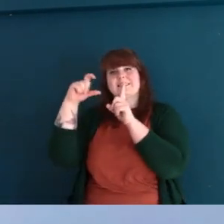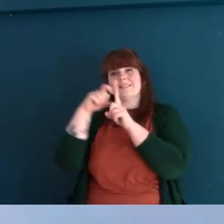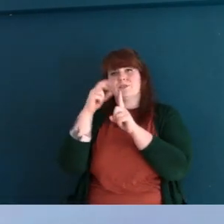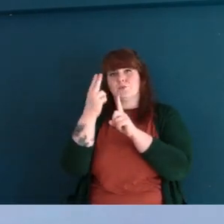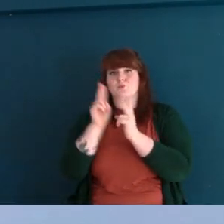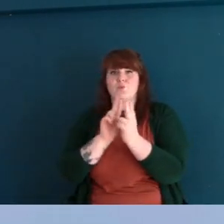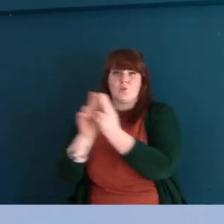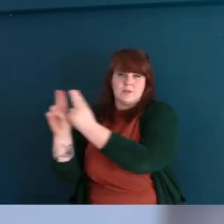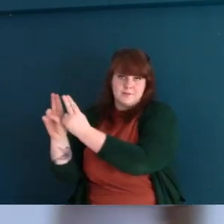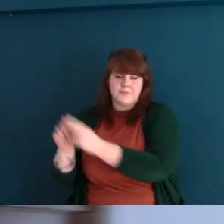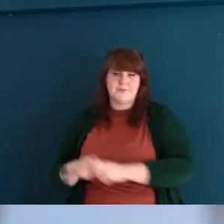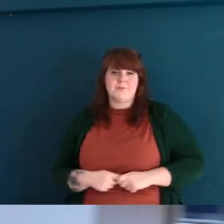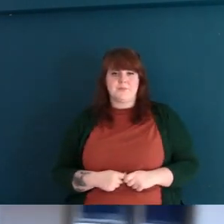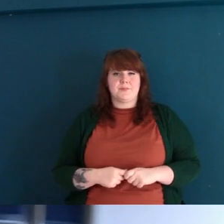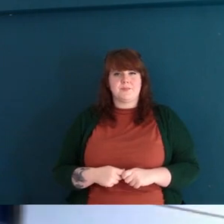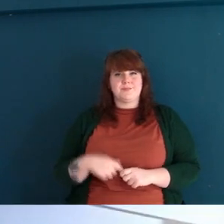D2 corridor.